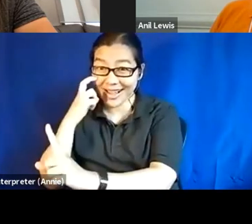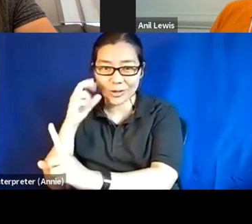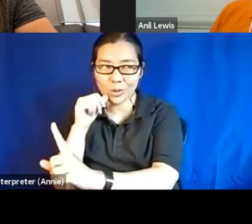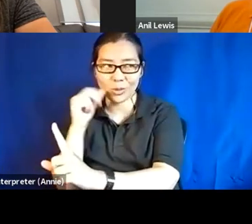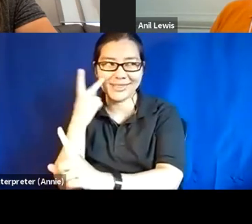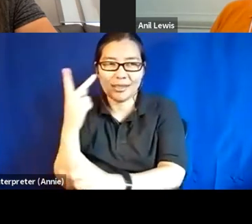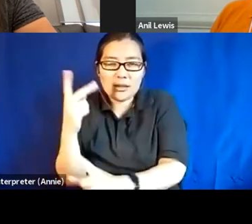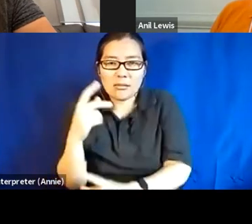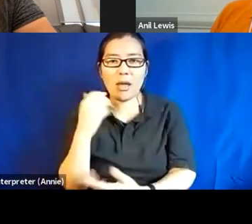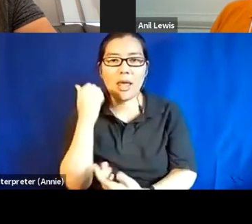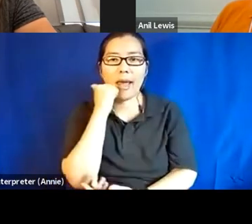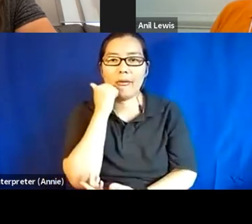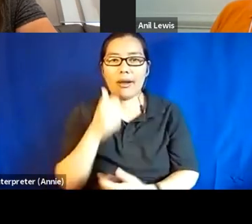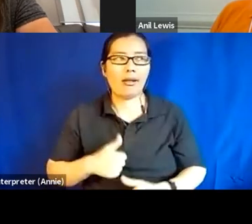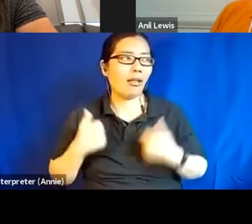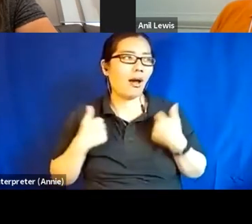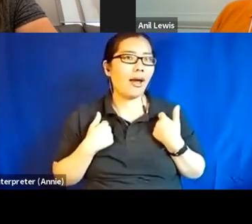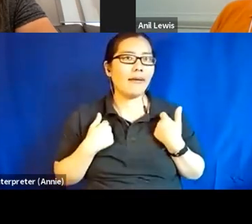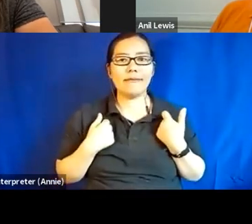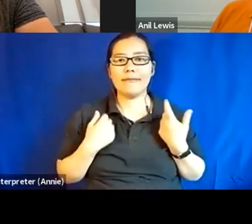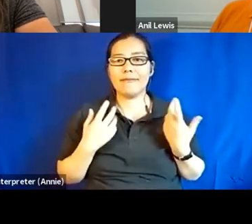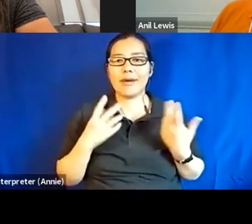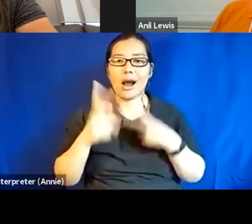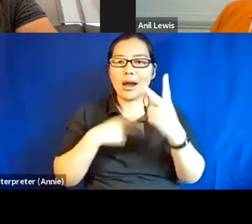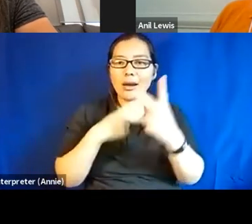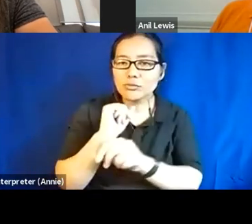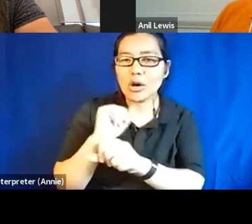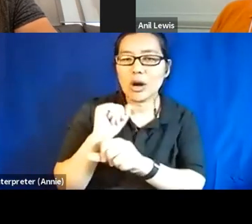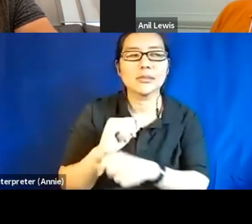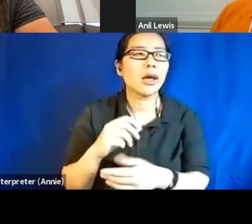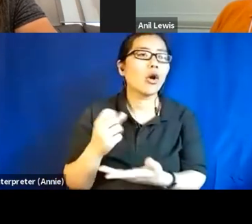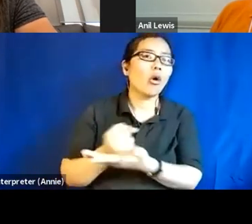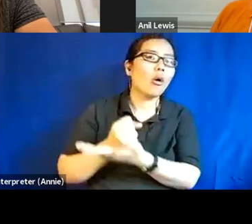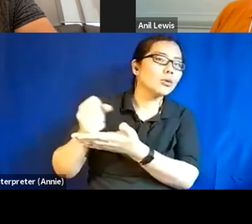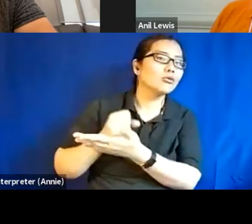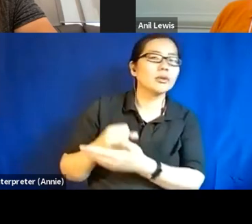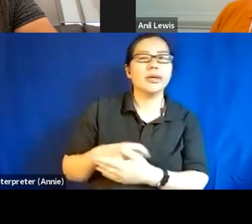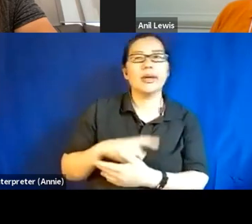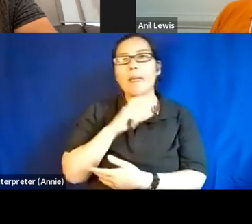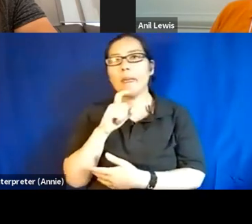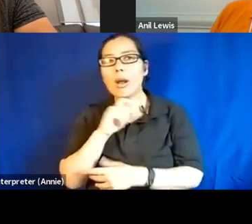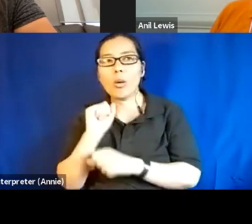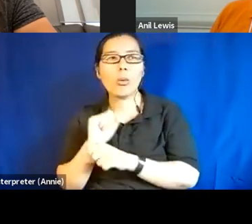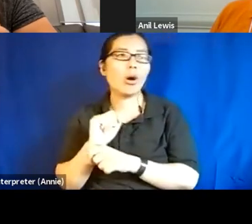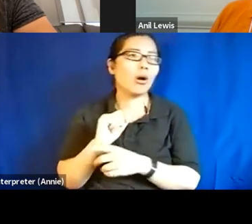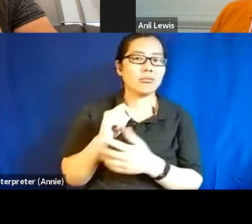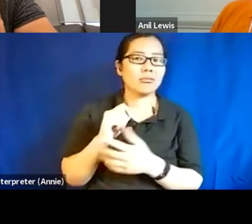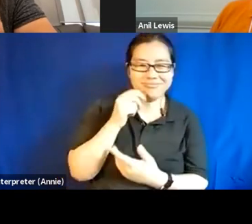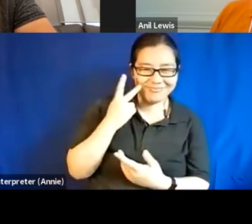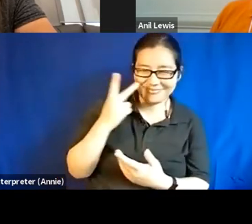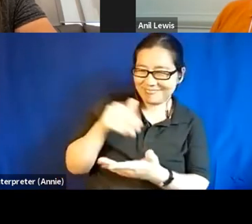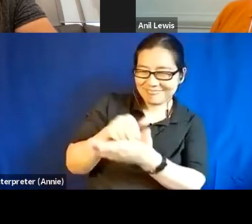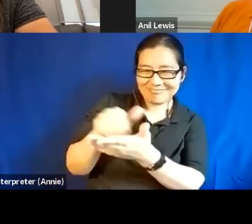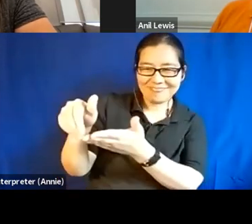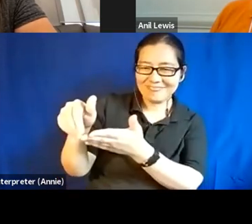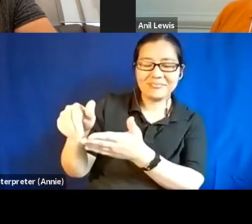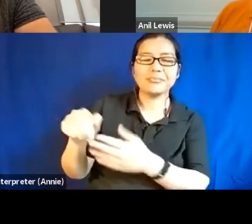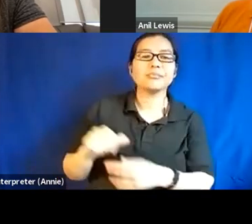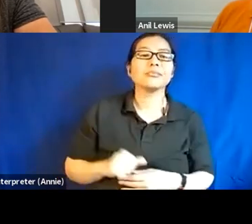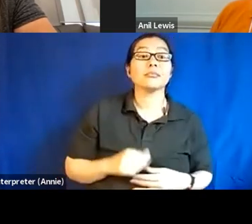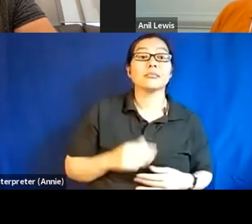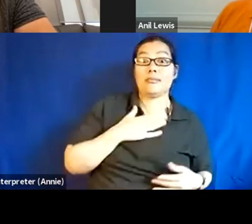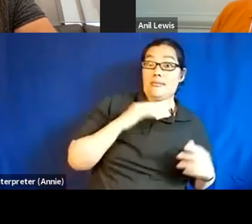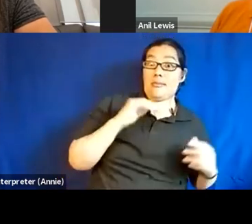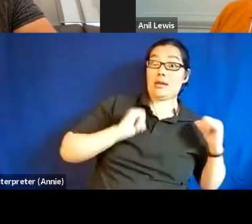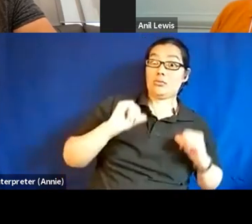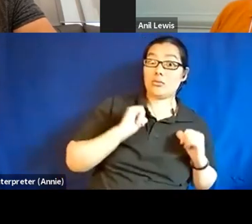everyday life, like carpentry. You don't see them doing metal work. You don't see all that. And I've been able to, in my show to,